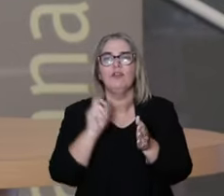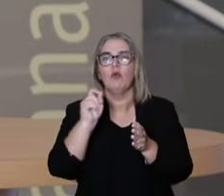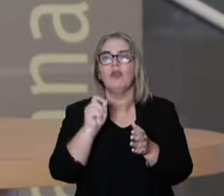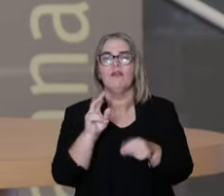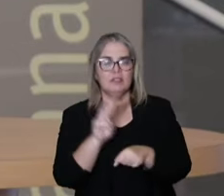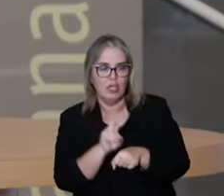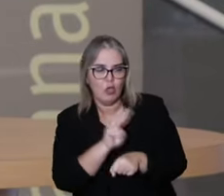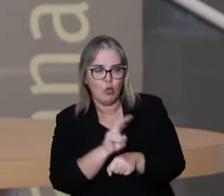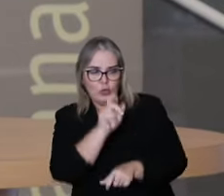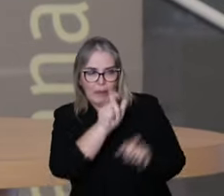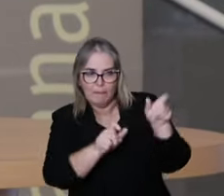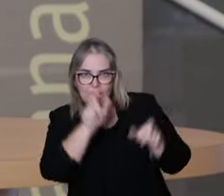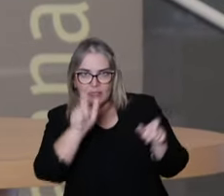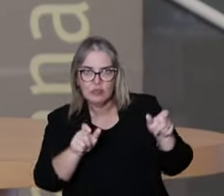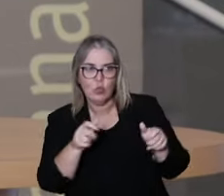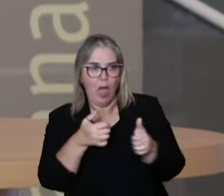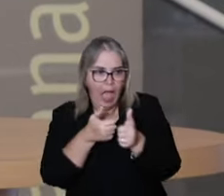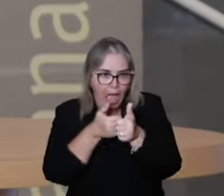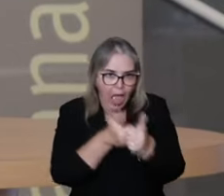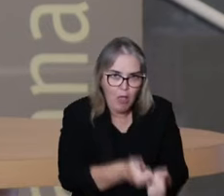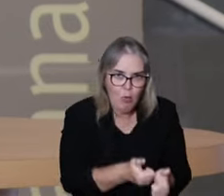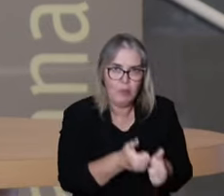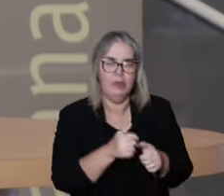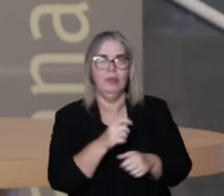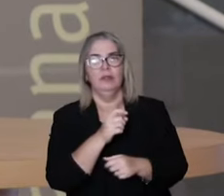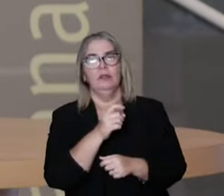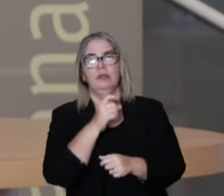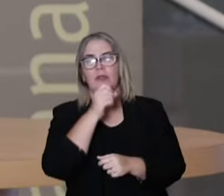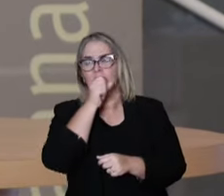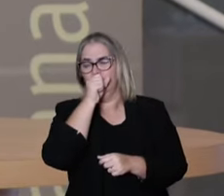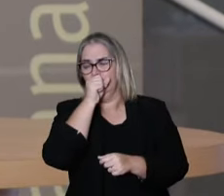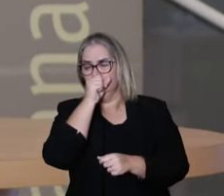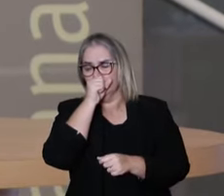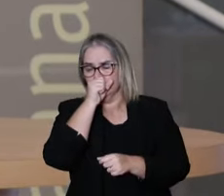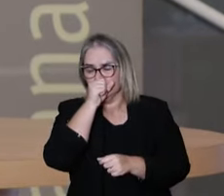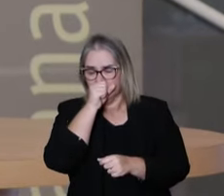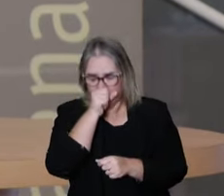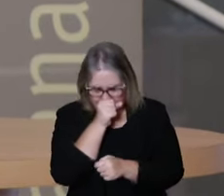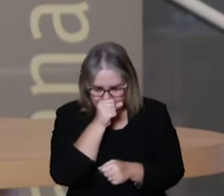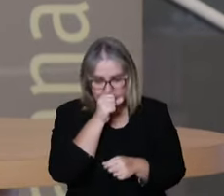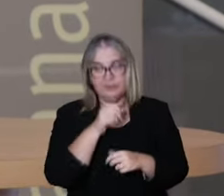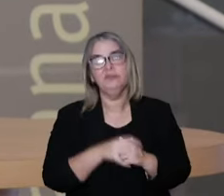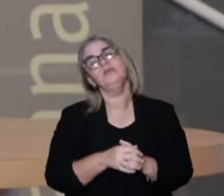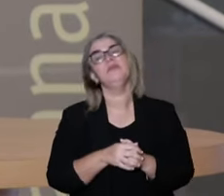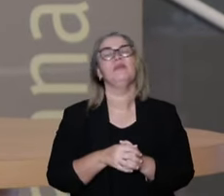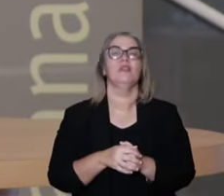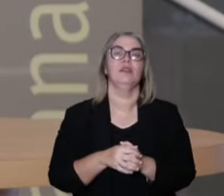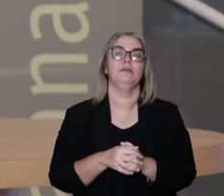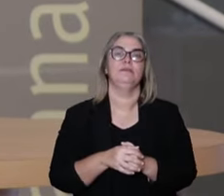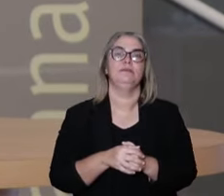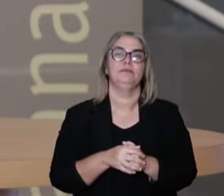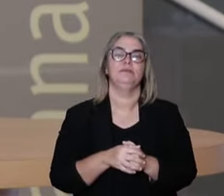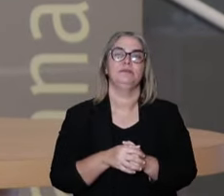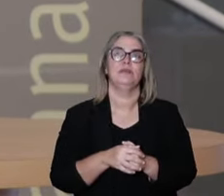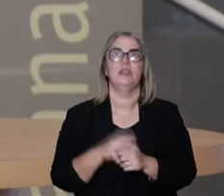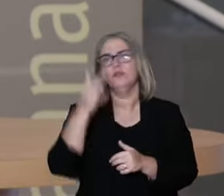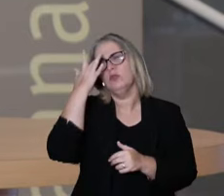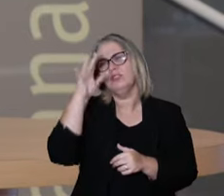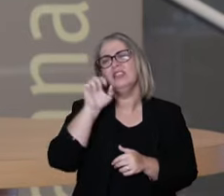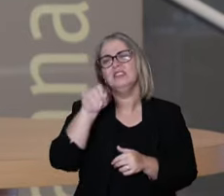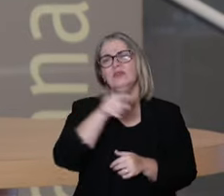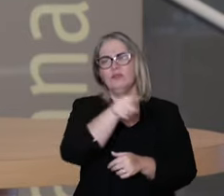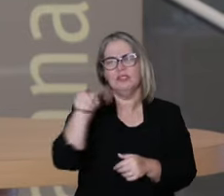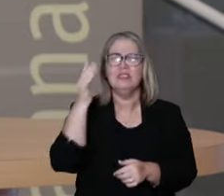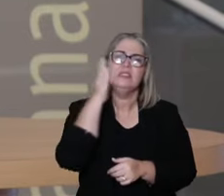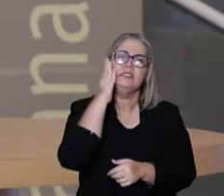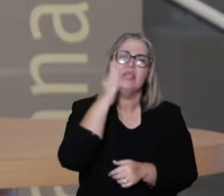people and we have a long follow up. So we have questions. These clinical essays,